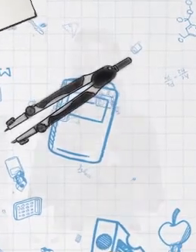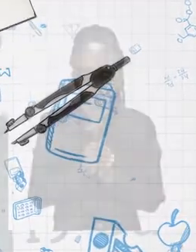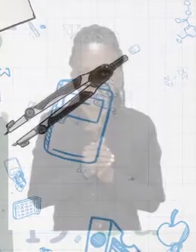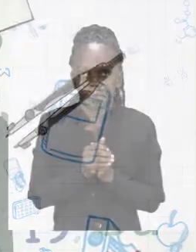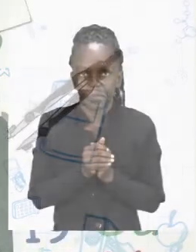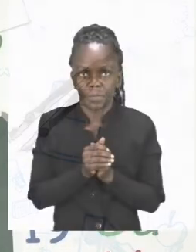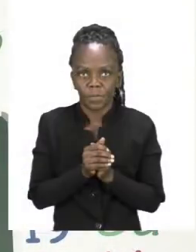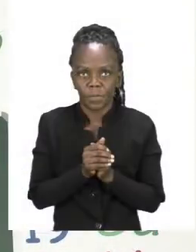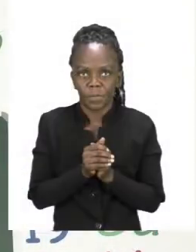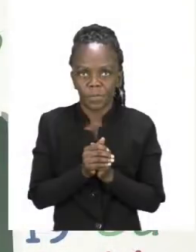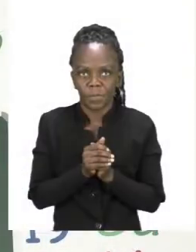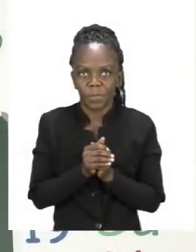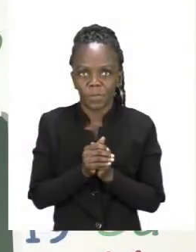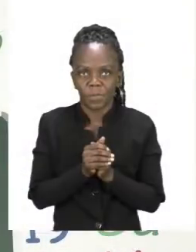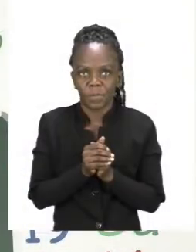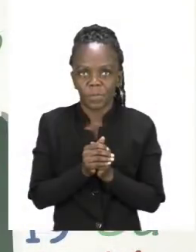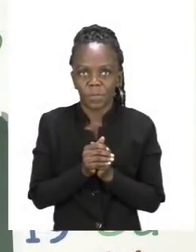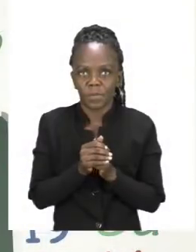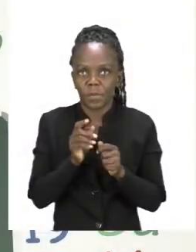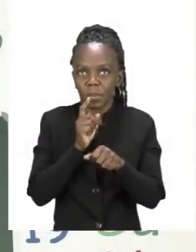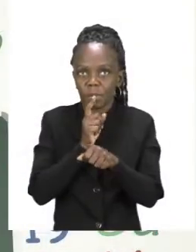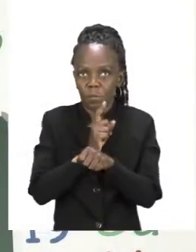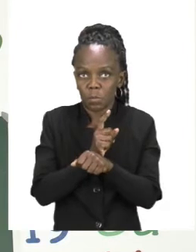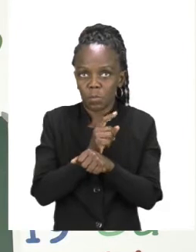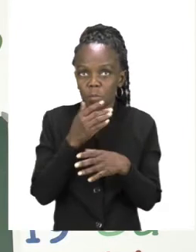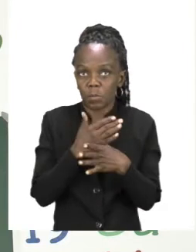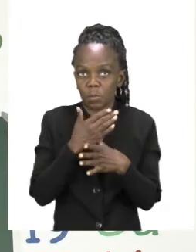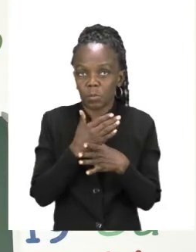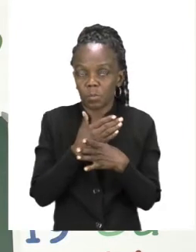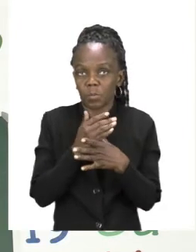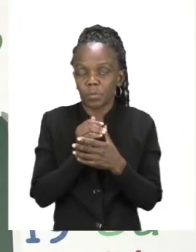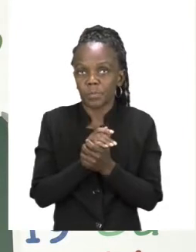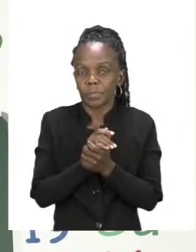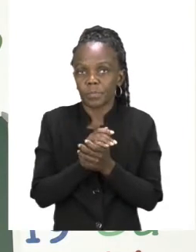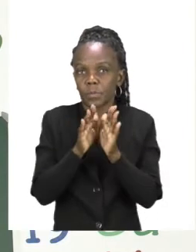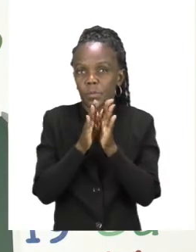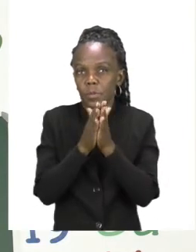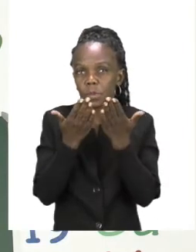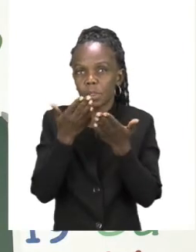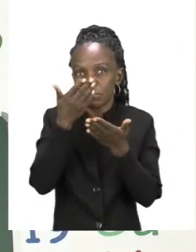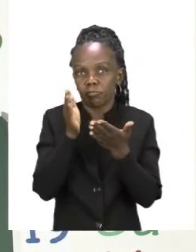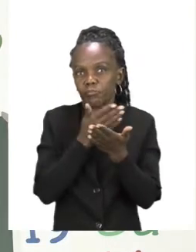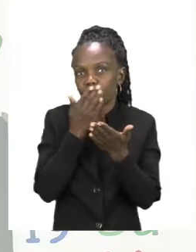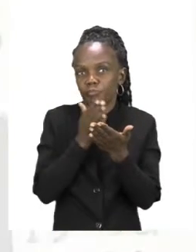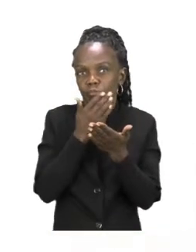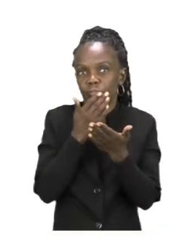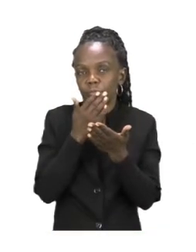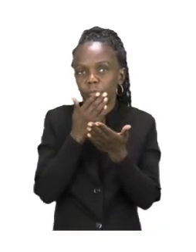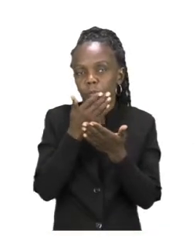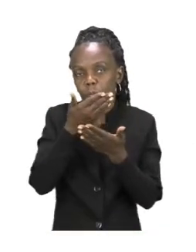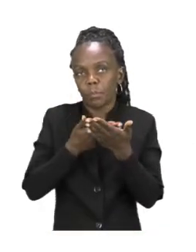For our first exercise boys and girls let us turn to page 24.